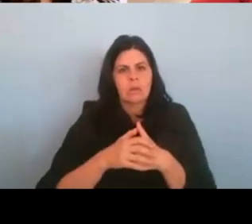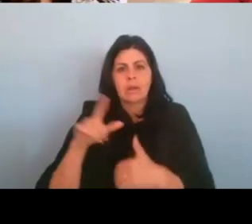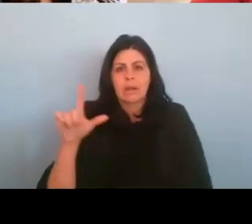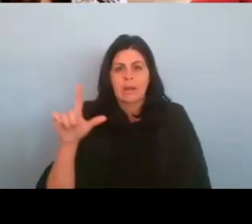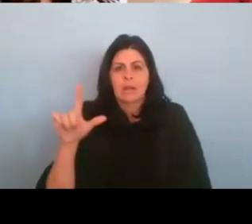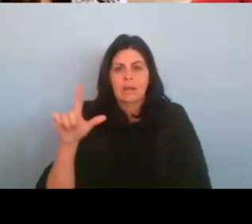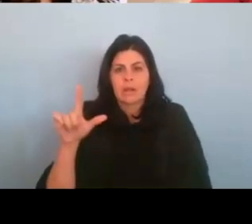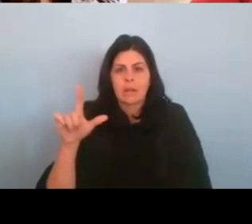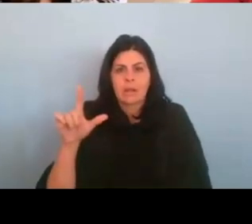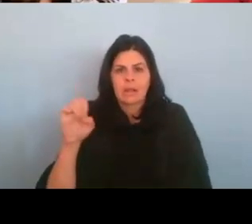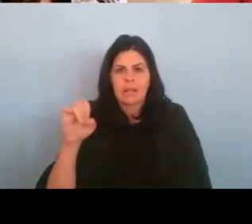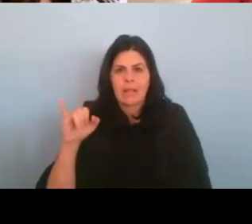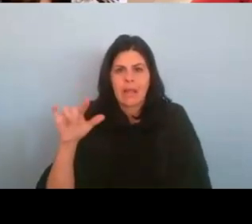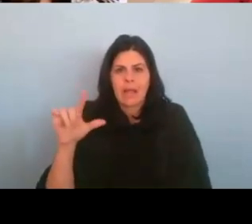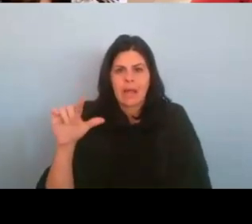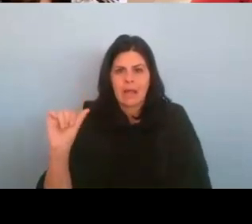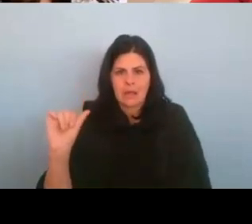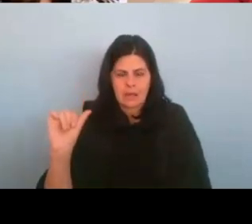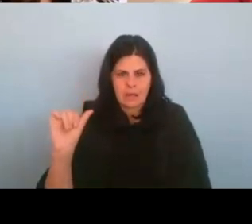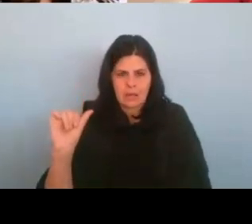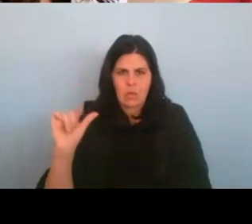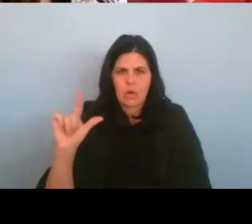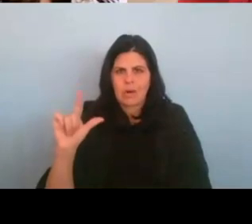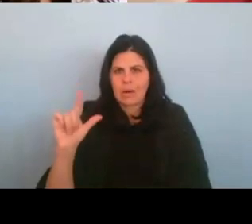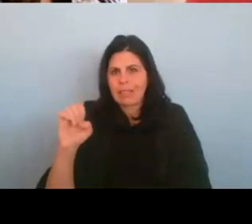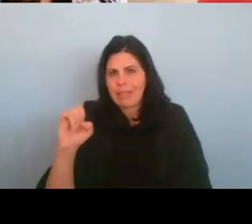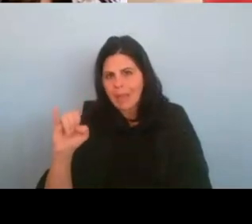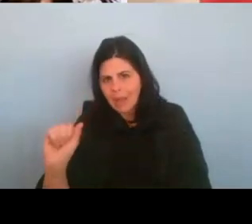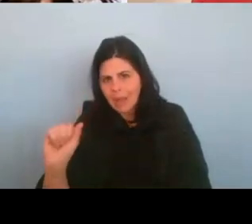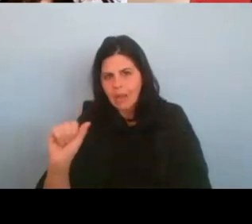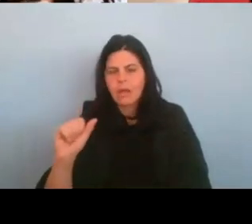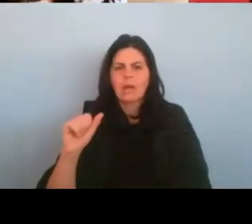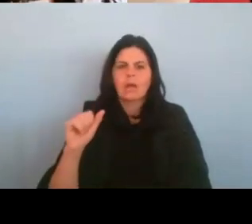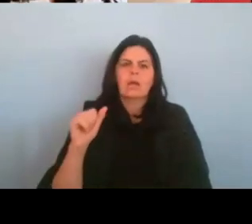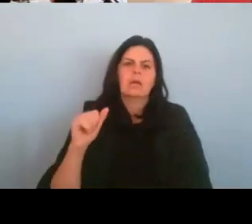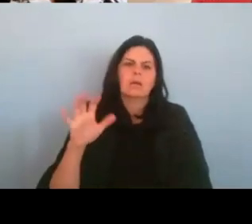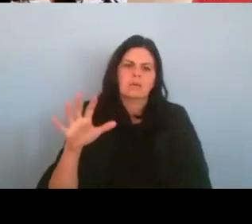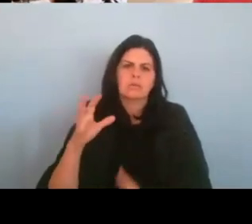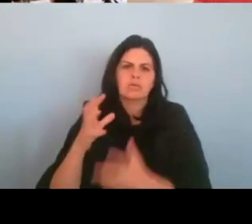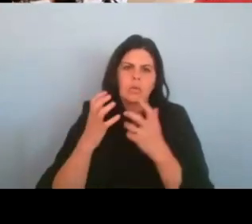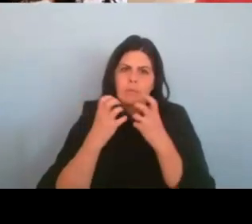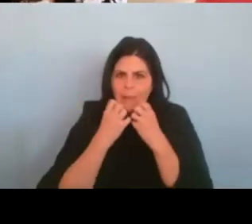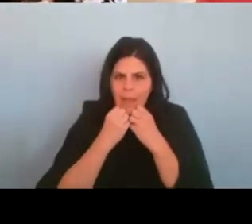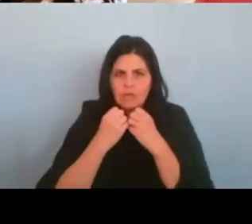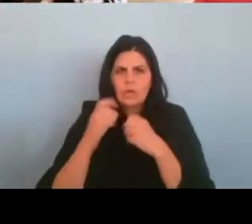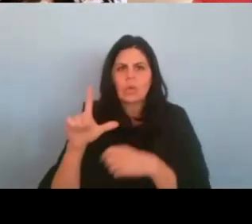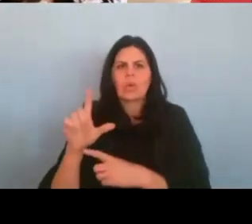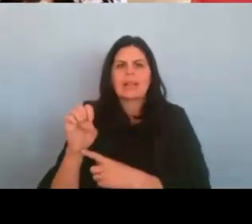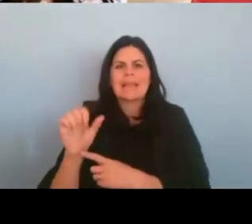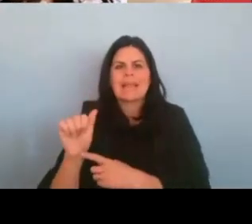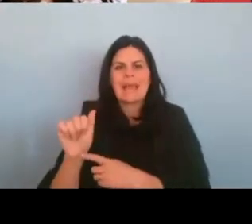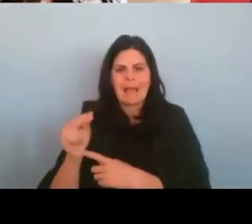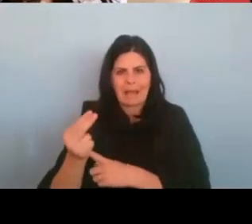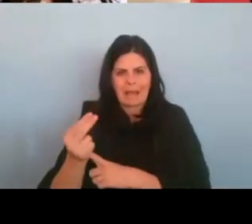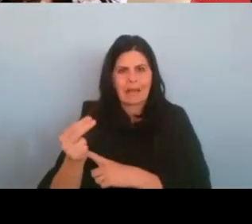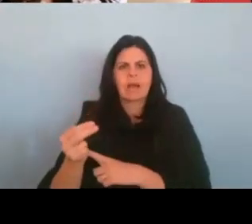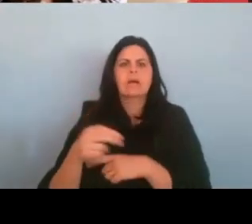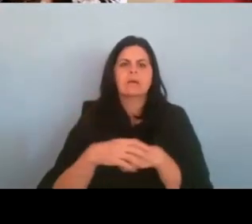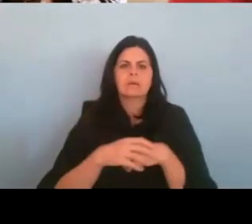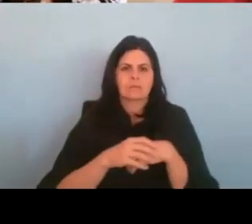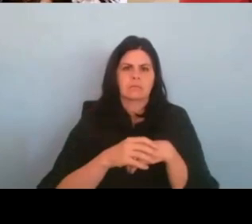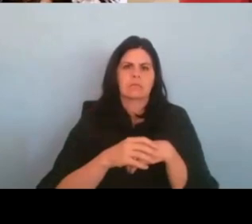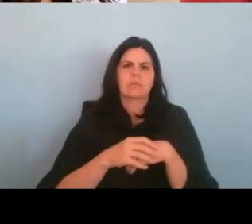coming from such passion and such caring. And I was just curious how that felt for you, um, to experience